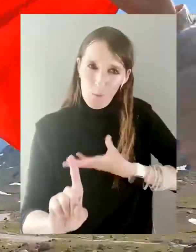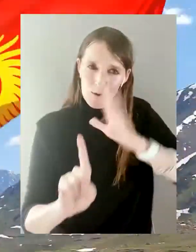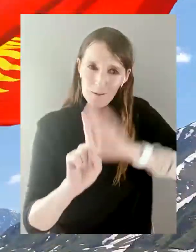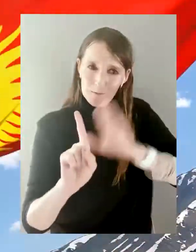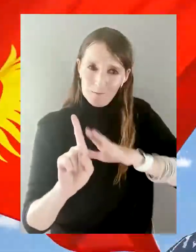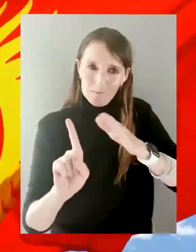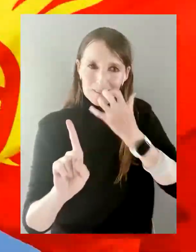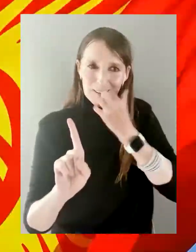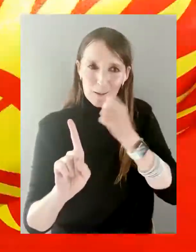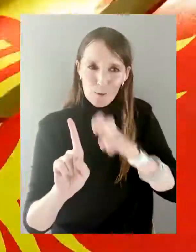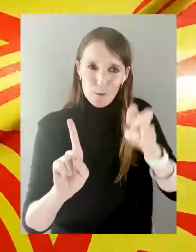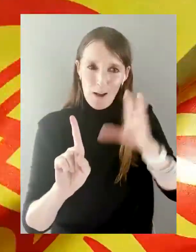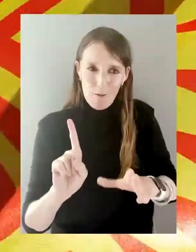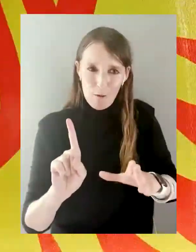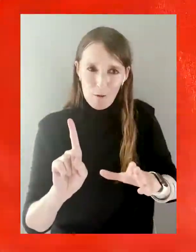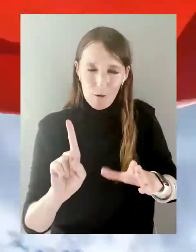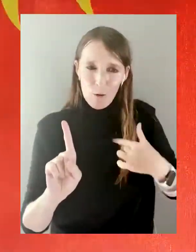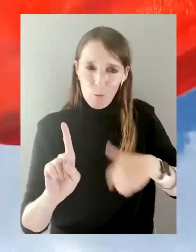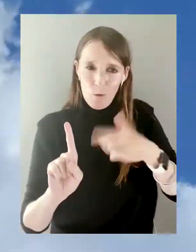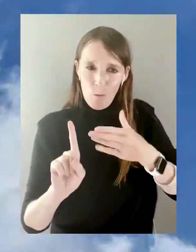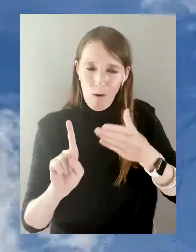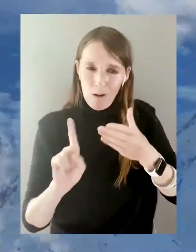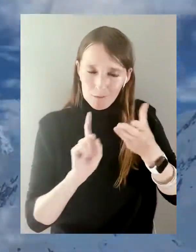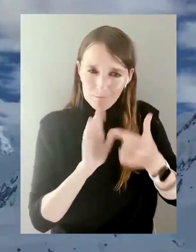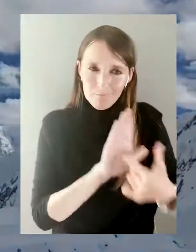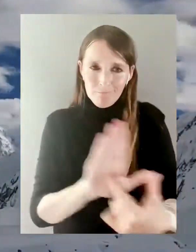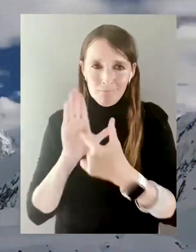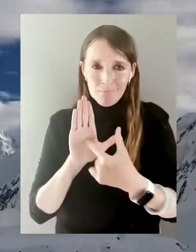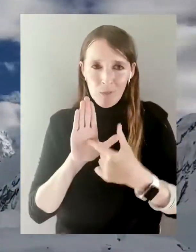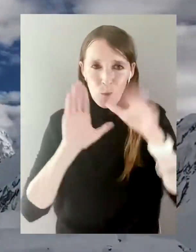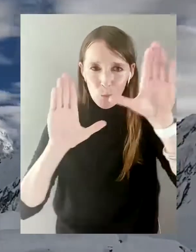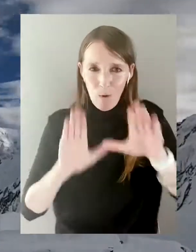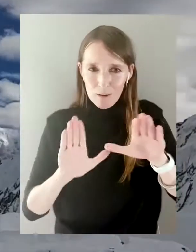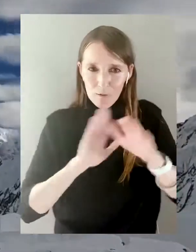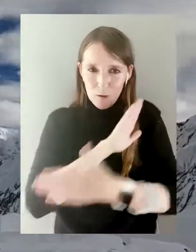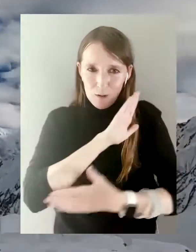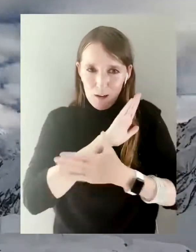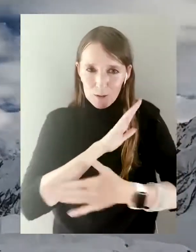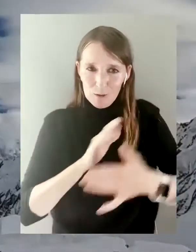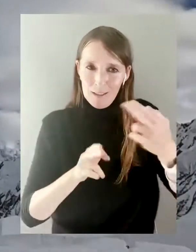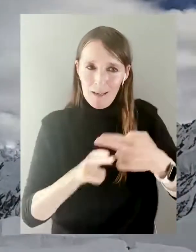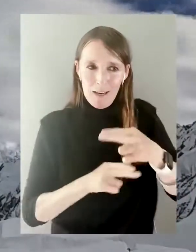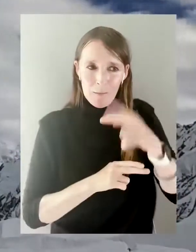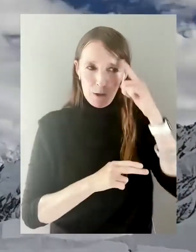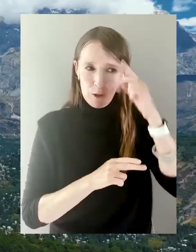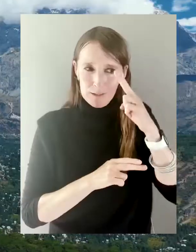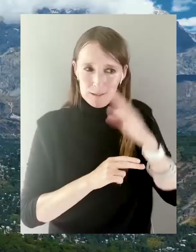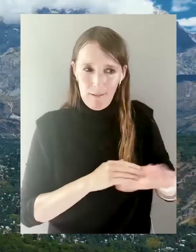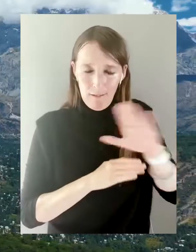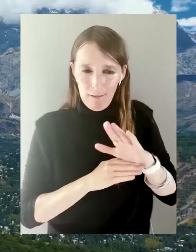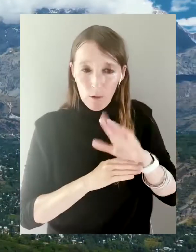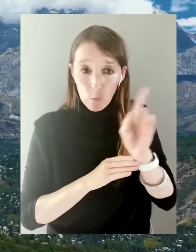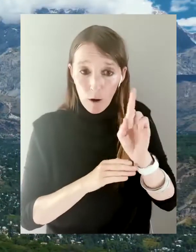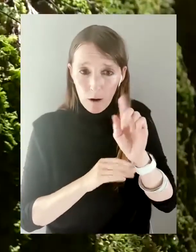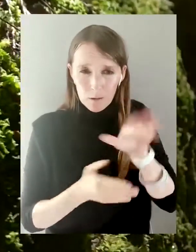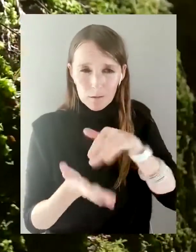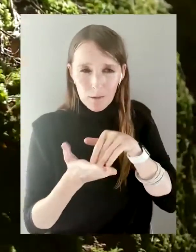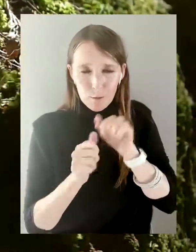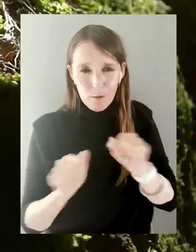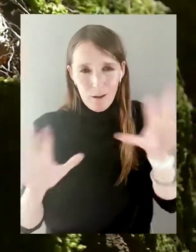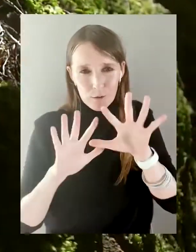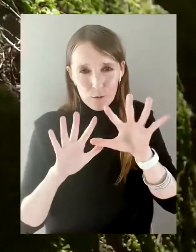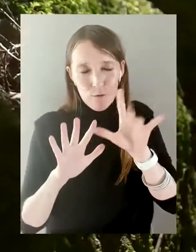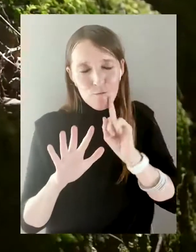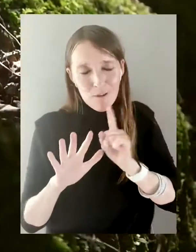Welcome to Kyrgyzstan, dear traveler! We would like to present a wonderful country hidden in the middle of